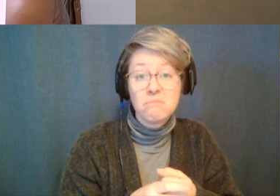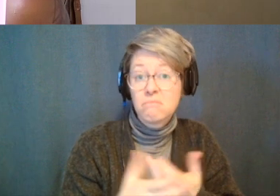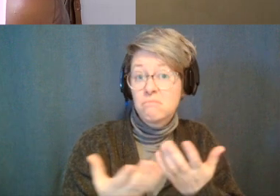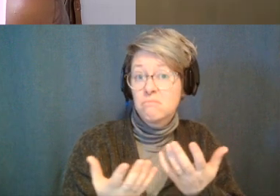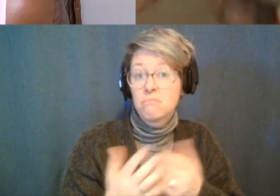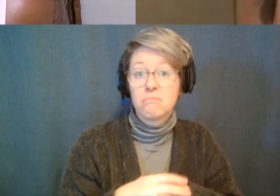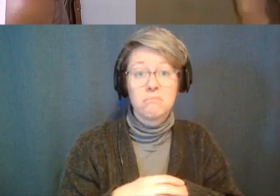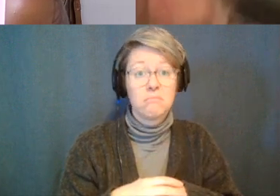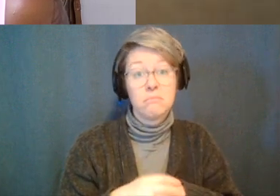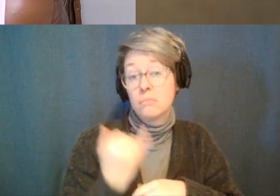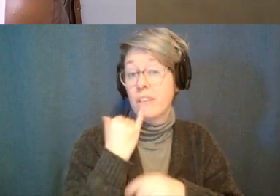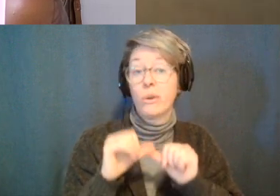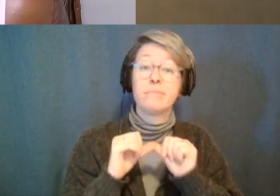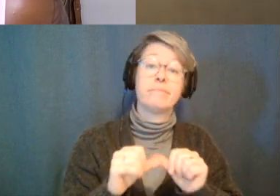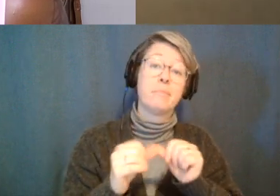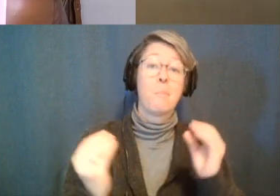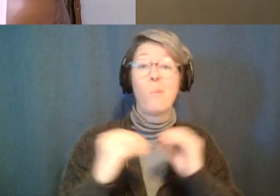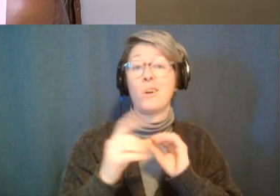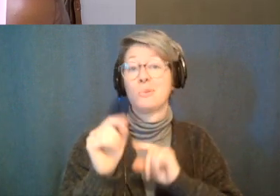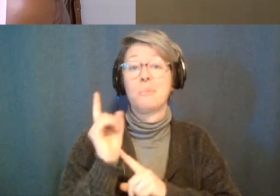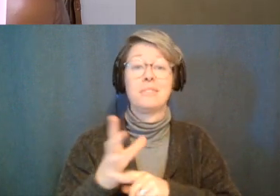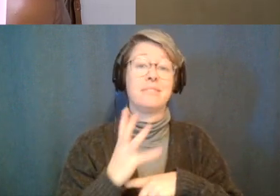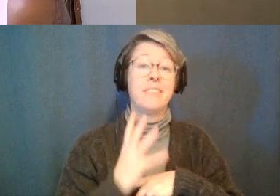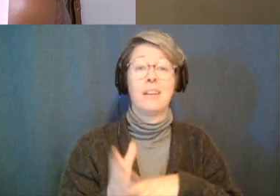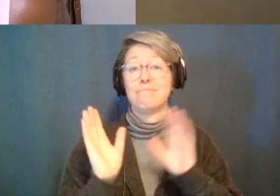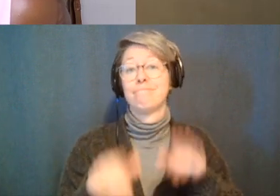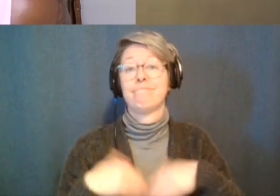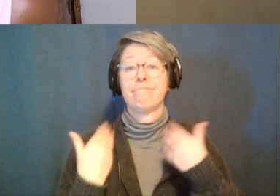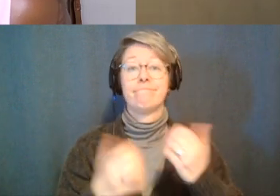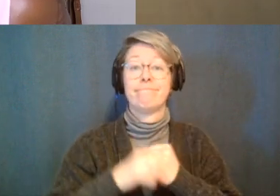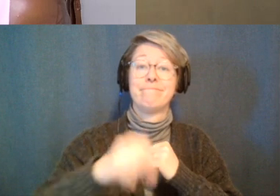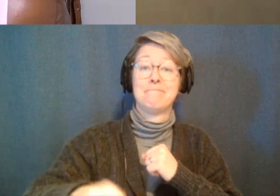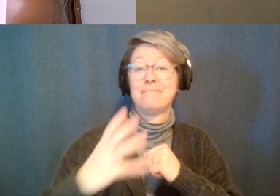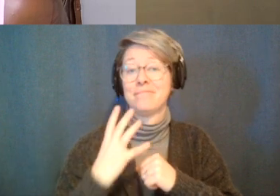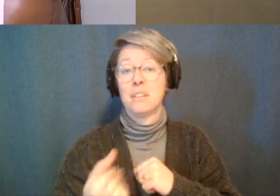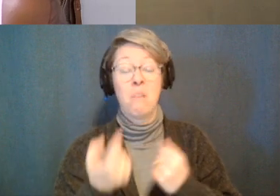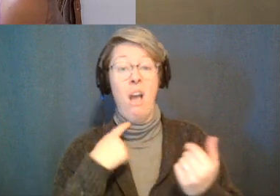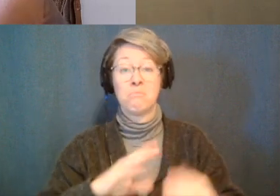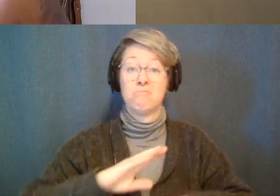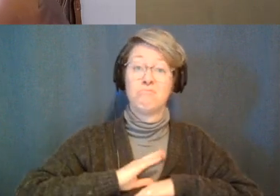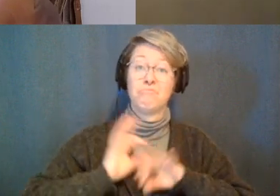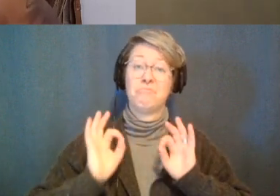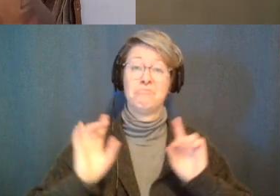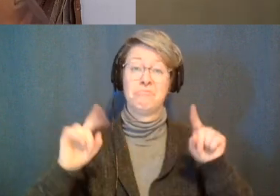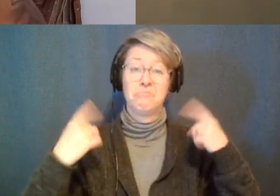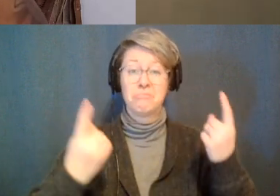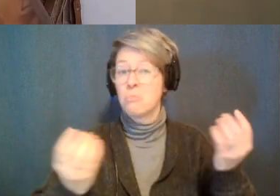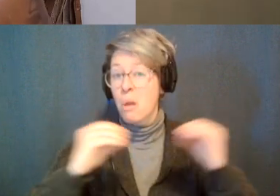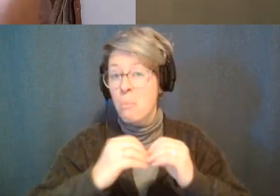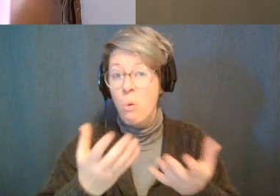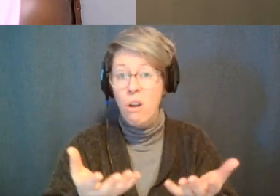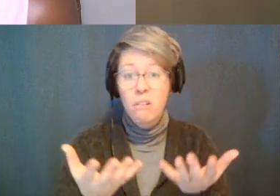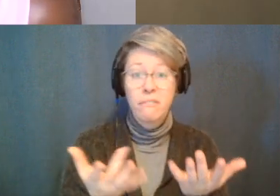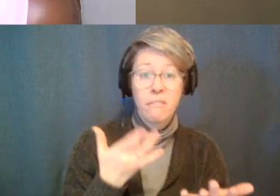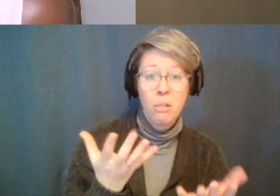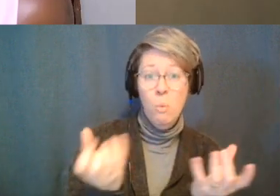and if we keep talking for 20 minutes because of it that's great but i'm like pretty happy with what has come up is there anything you feel like